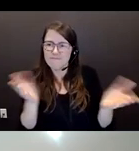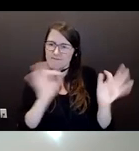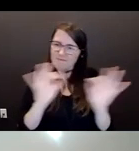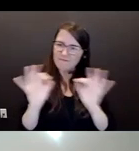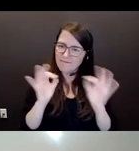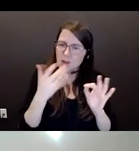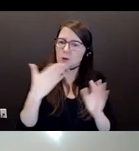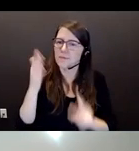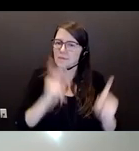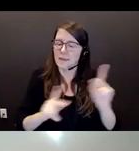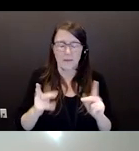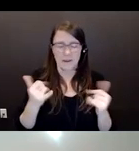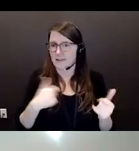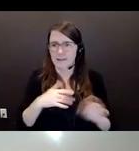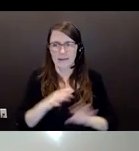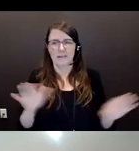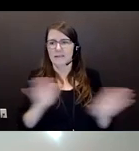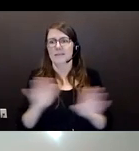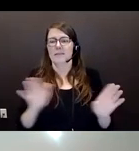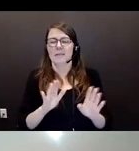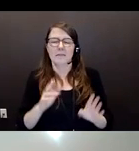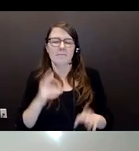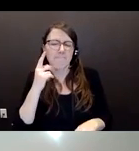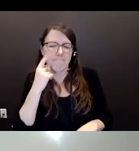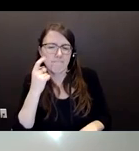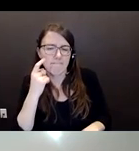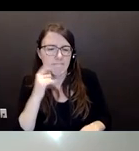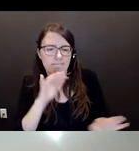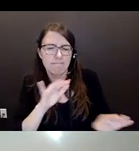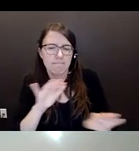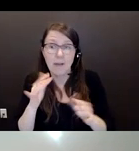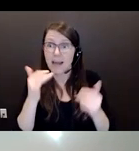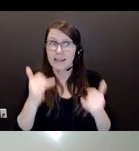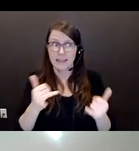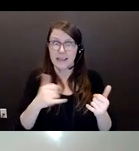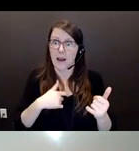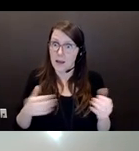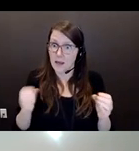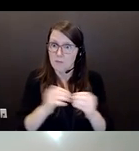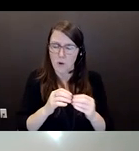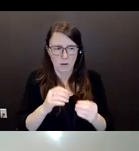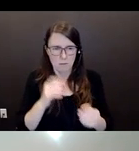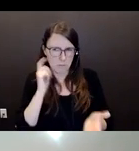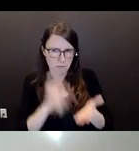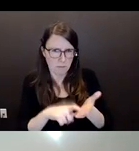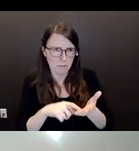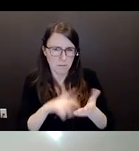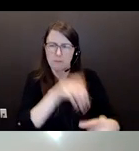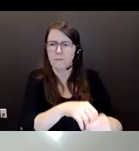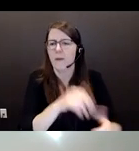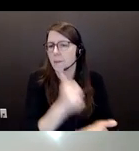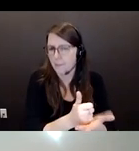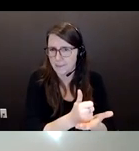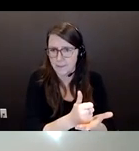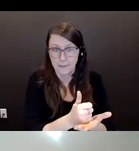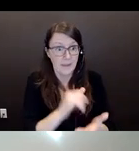through this I'm more vocal. I'm not afraid to help somebody when it comes to a point that I think something